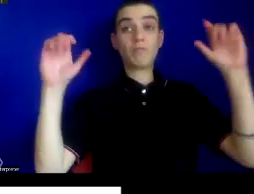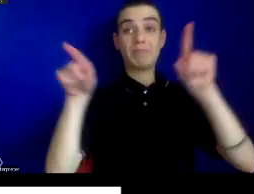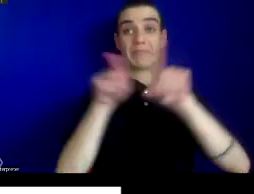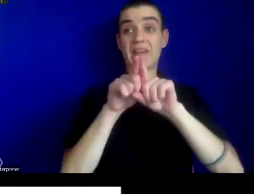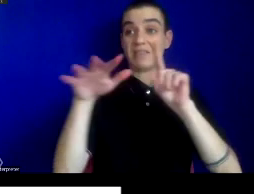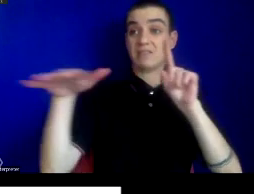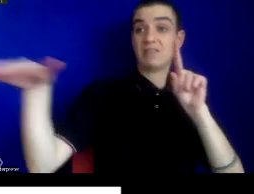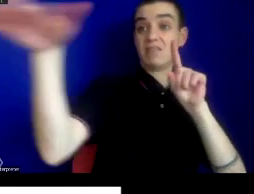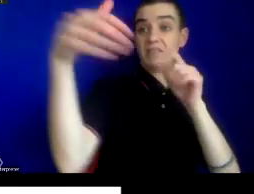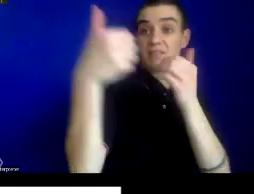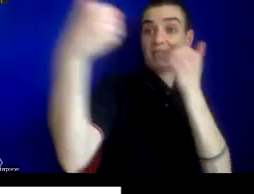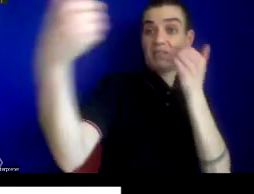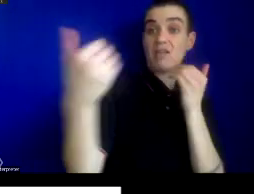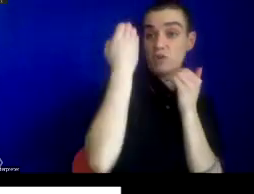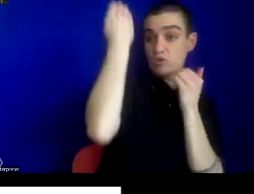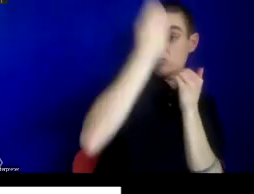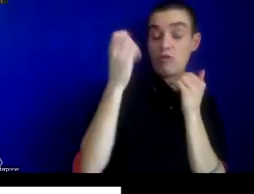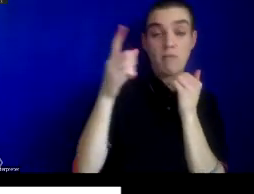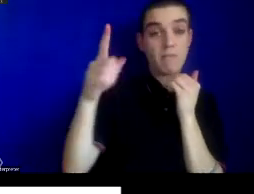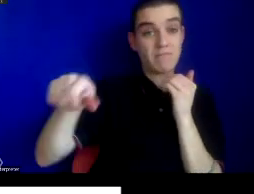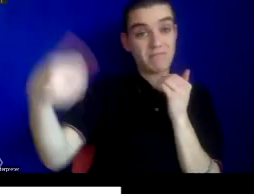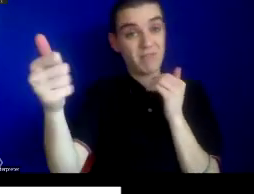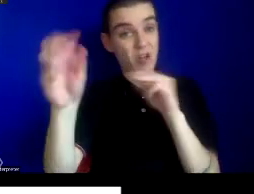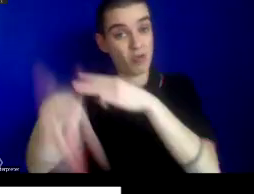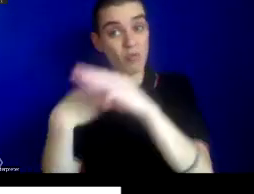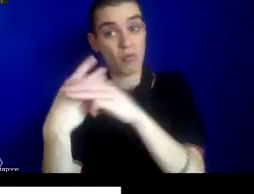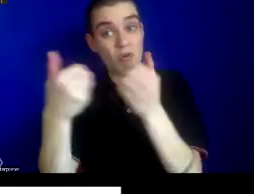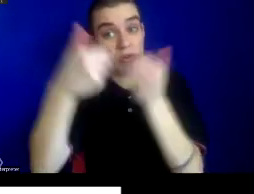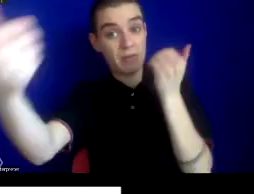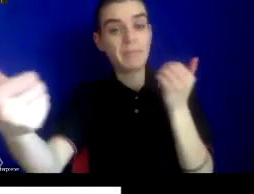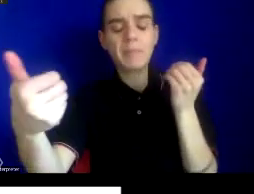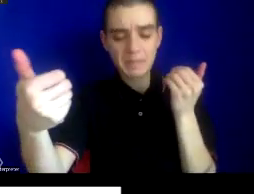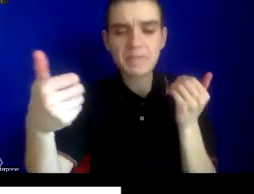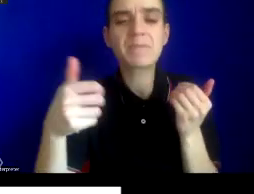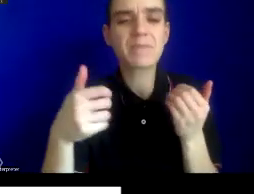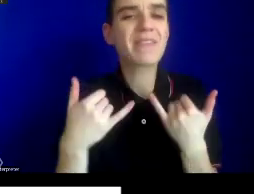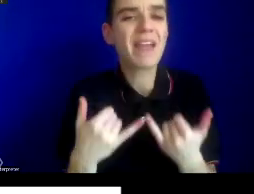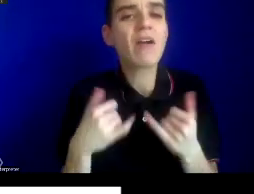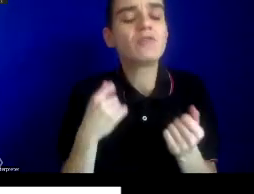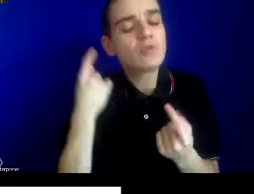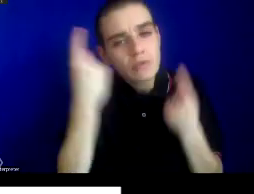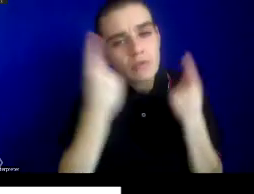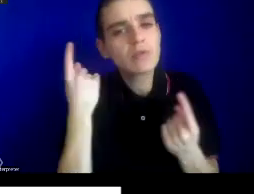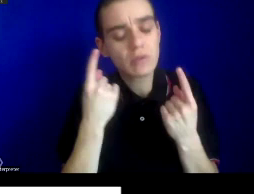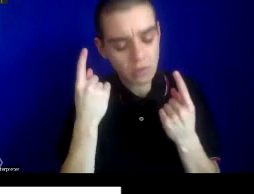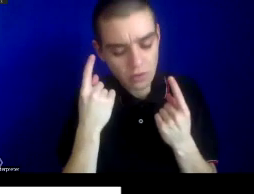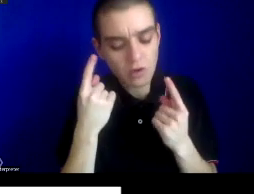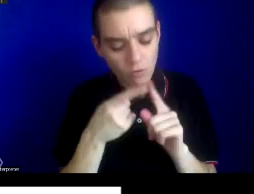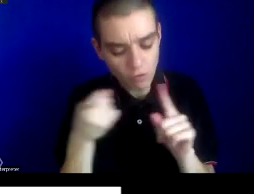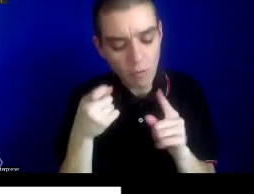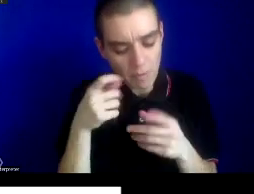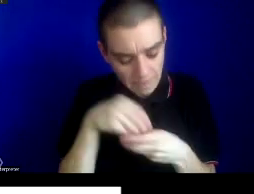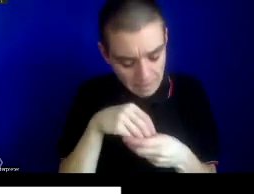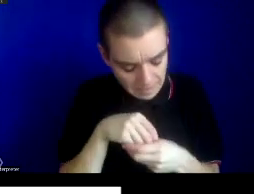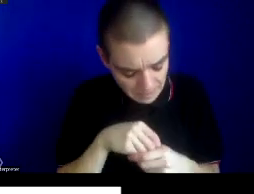particular, in suggestions to be imposed outside of Europe for the benefit of its own population. While populations beyond